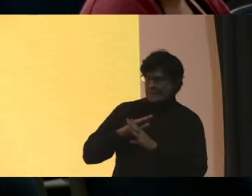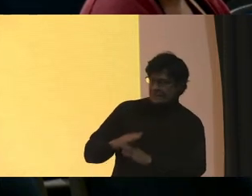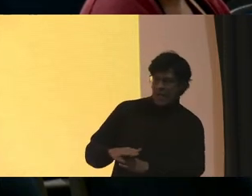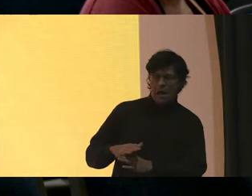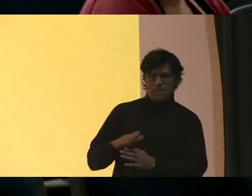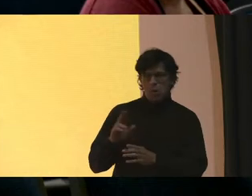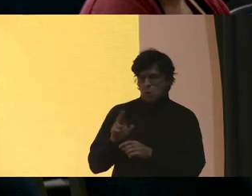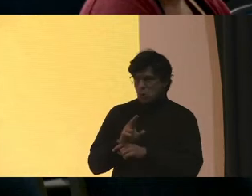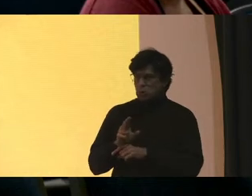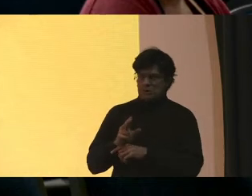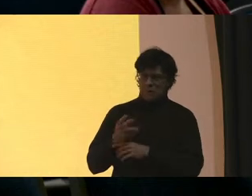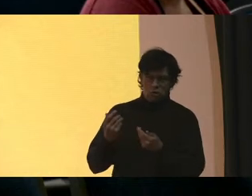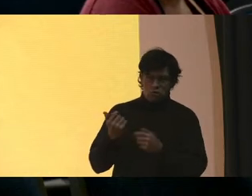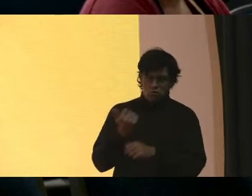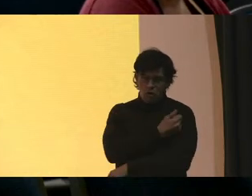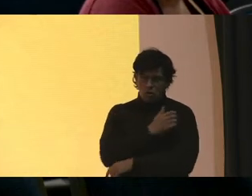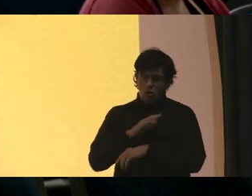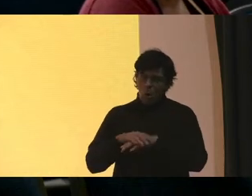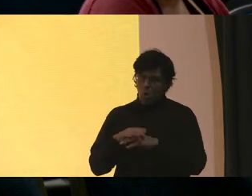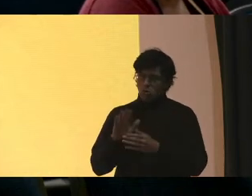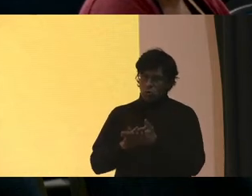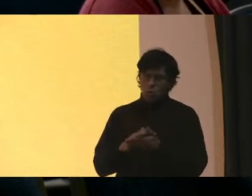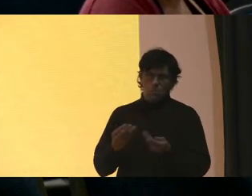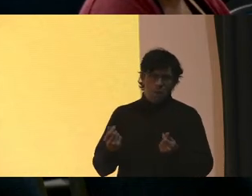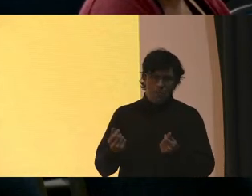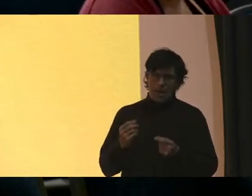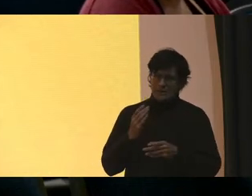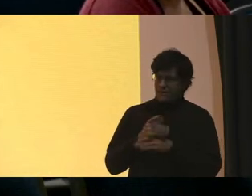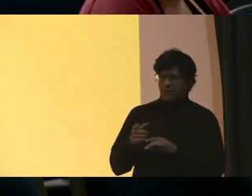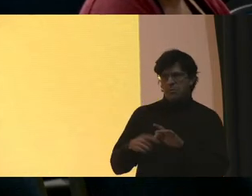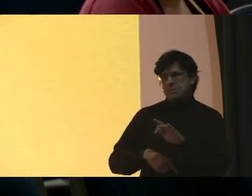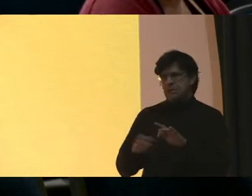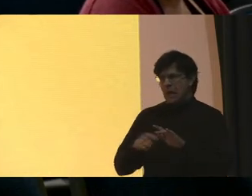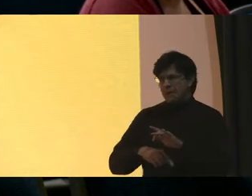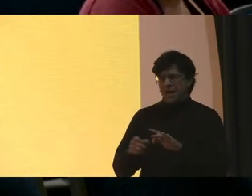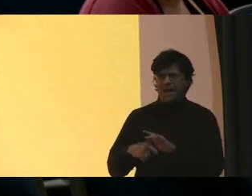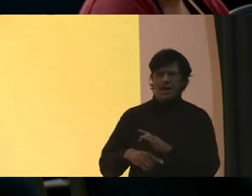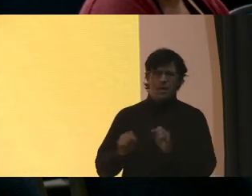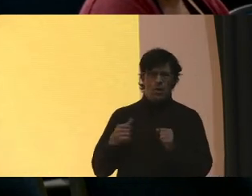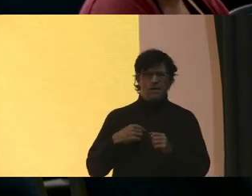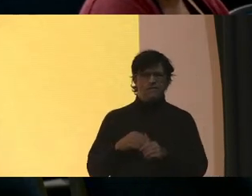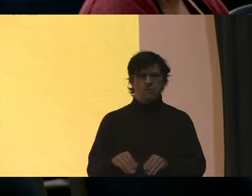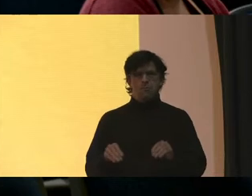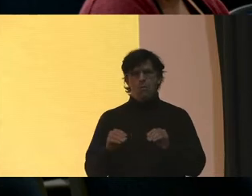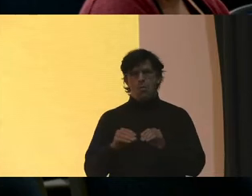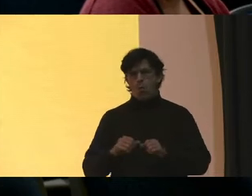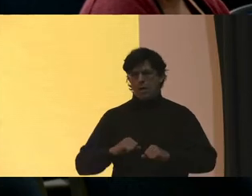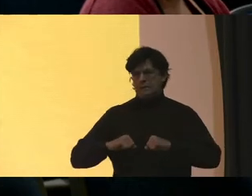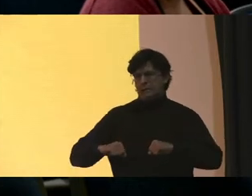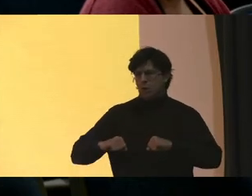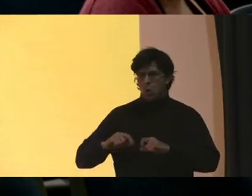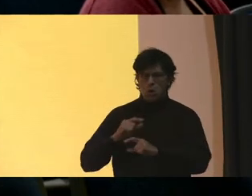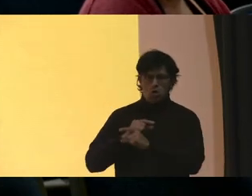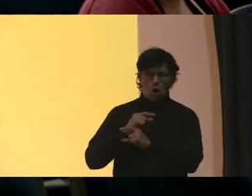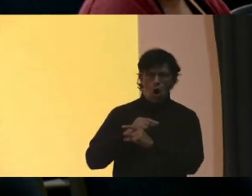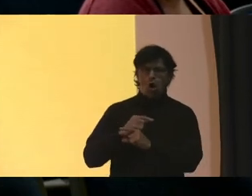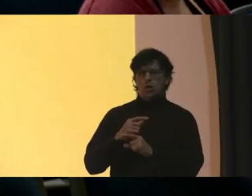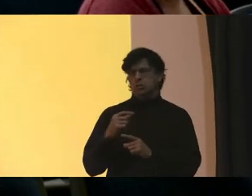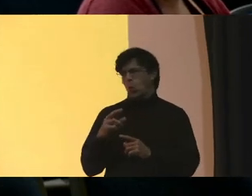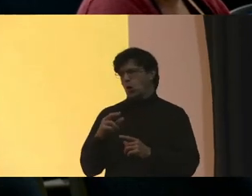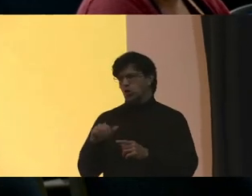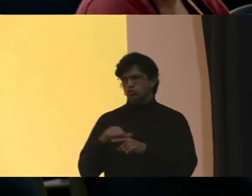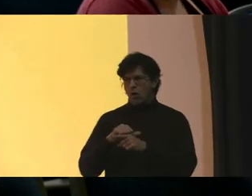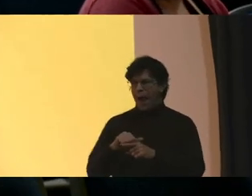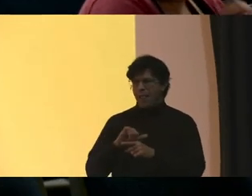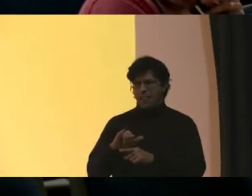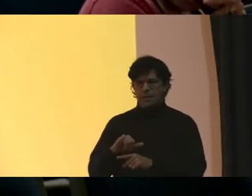on school grounds And stop them from skipping Can we hire more security guards? Or can we train the